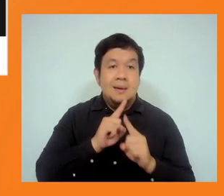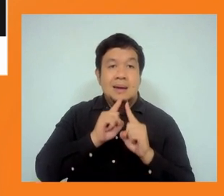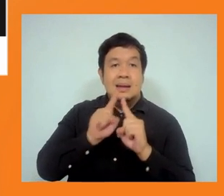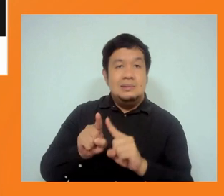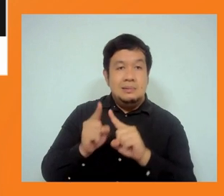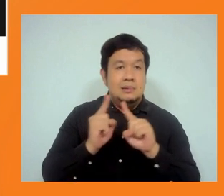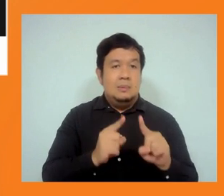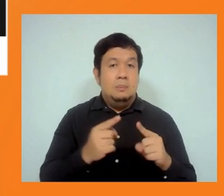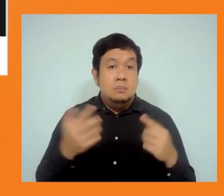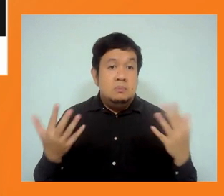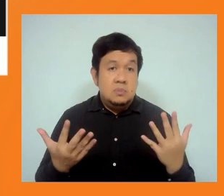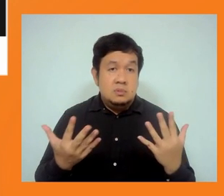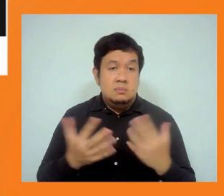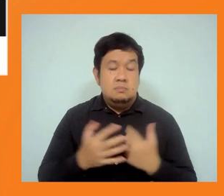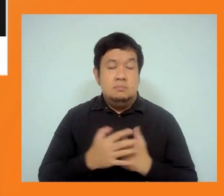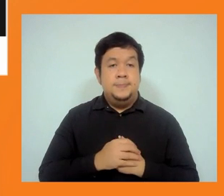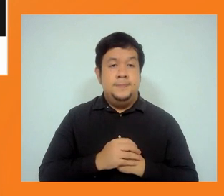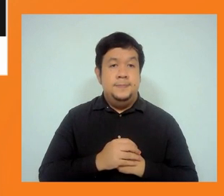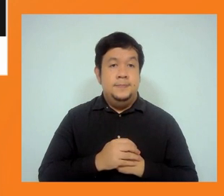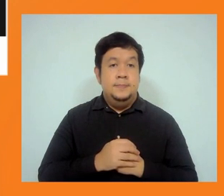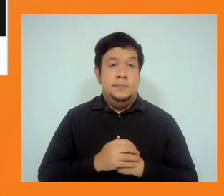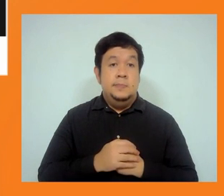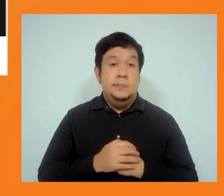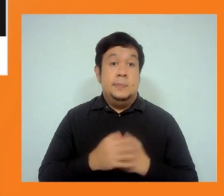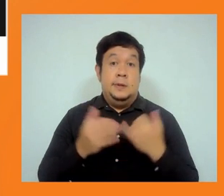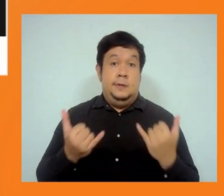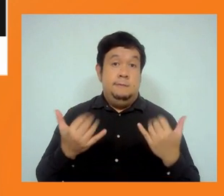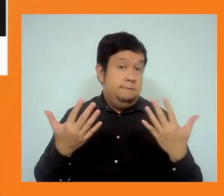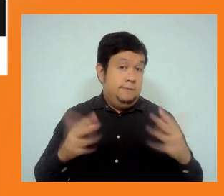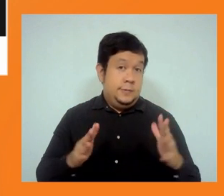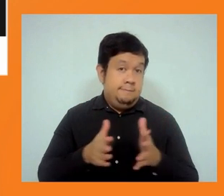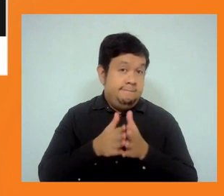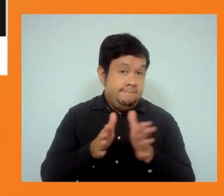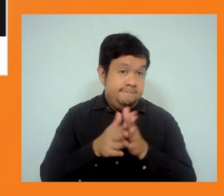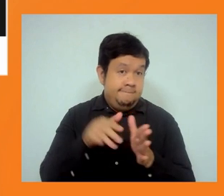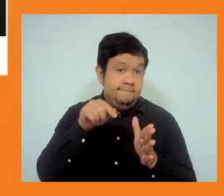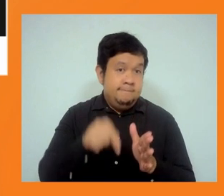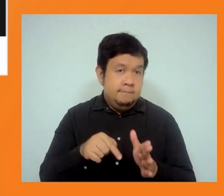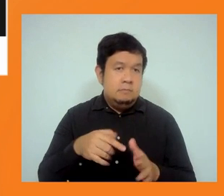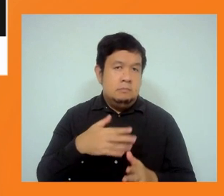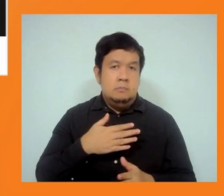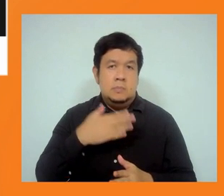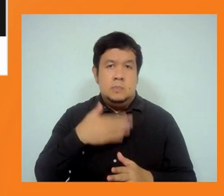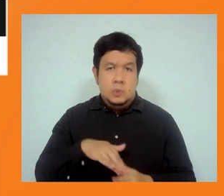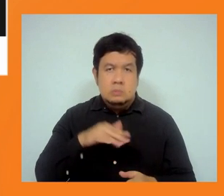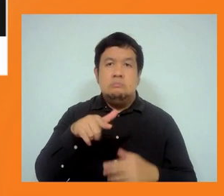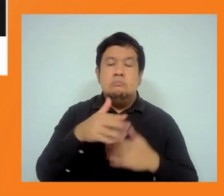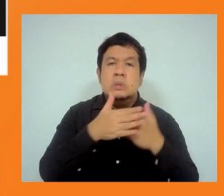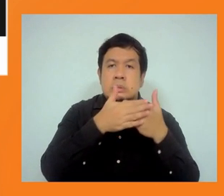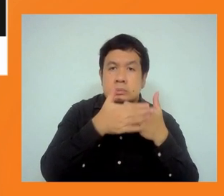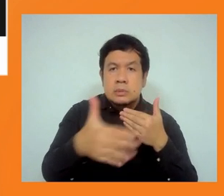In conclusion, we need, indeed, friends, to go beyond the